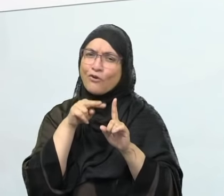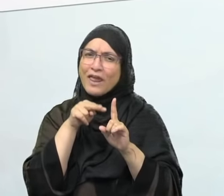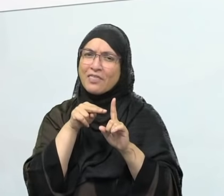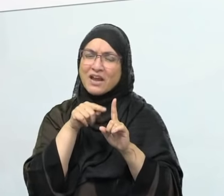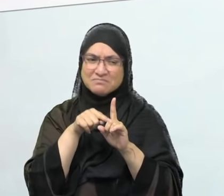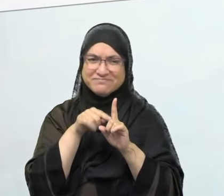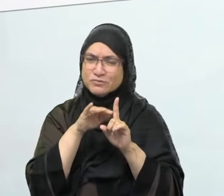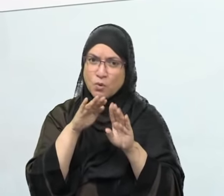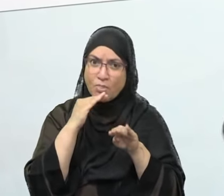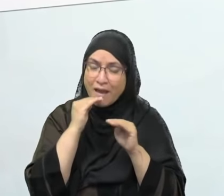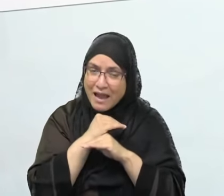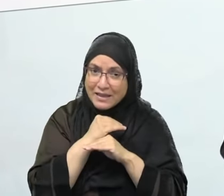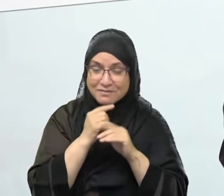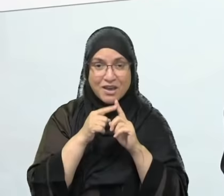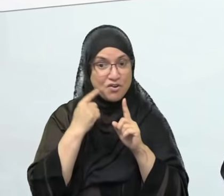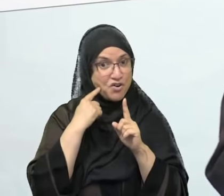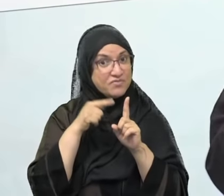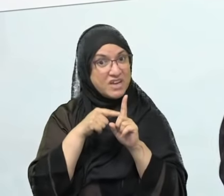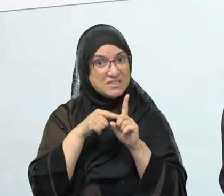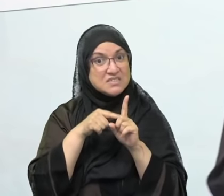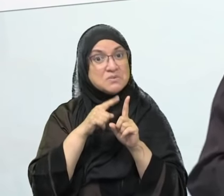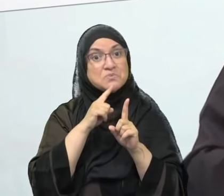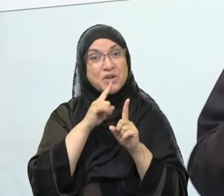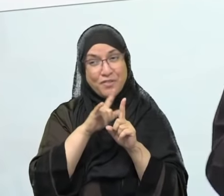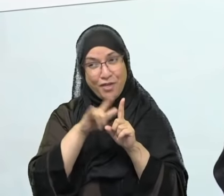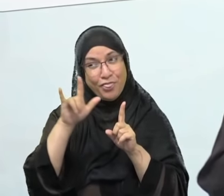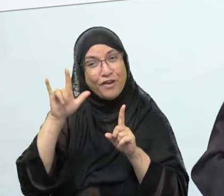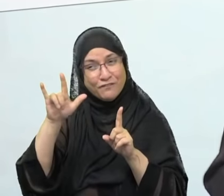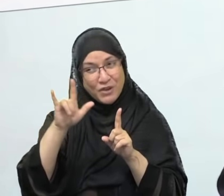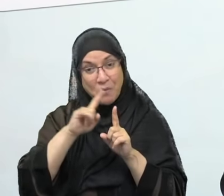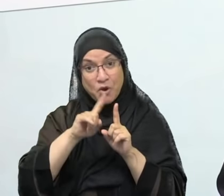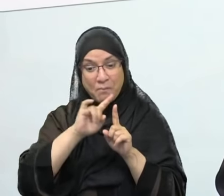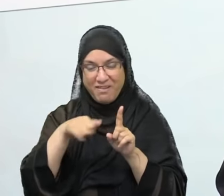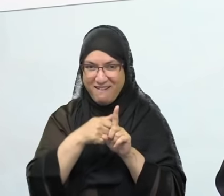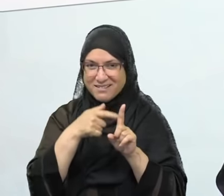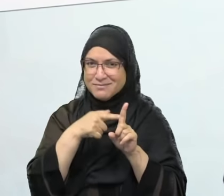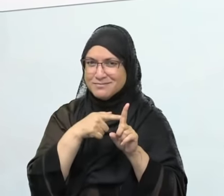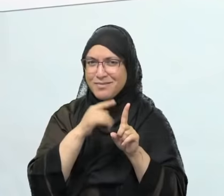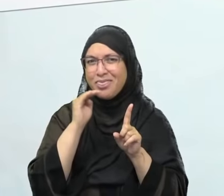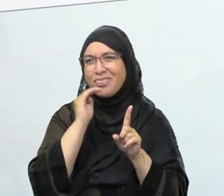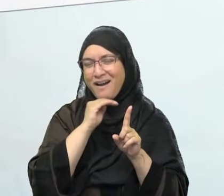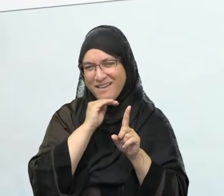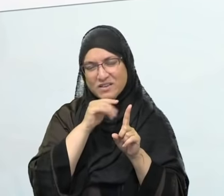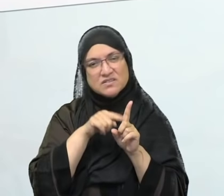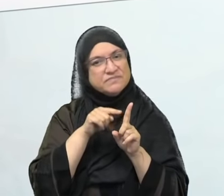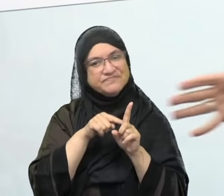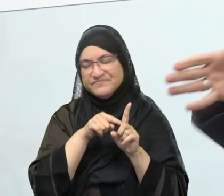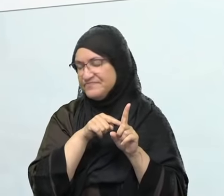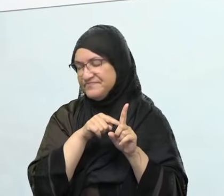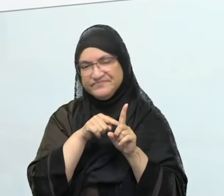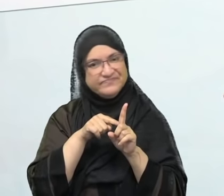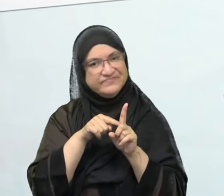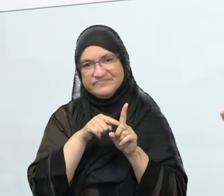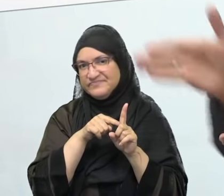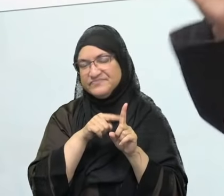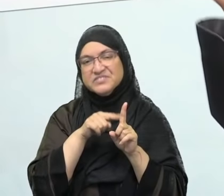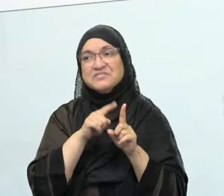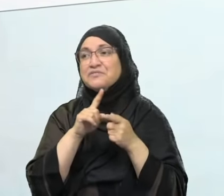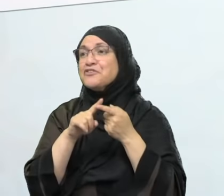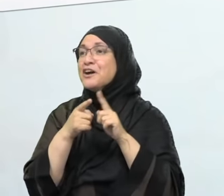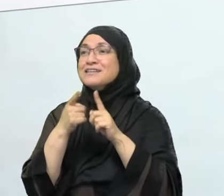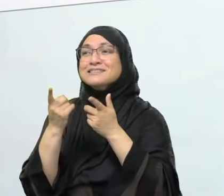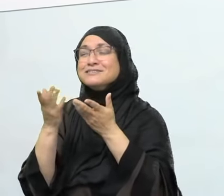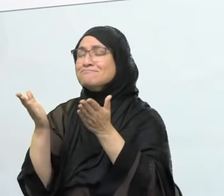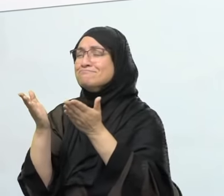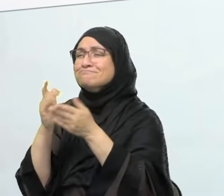does love you. He does miss you. He does miss that friendship. So it's not even kadhib sarih. It's not just making